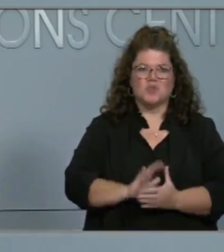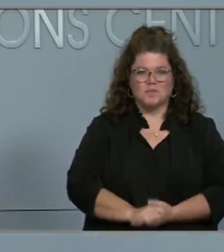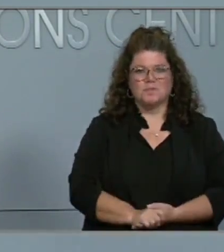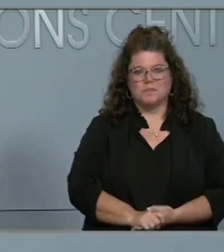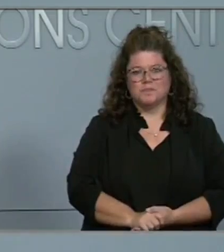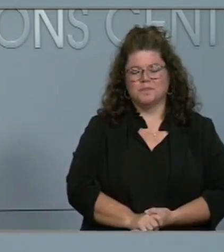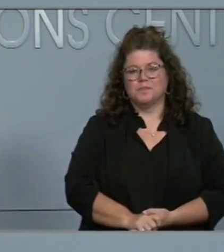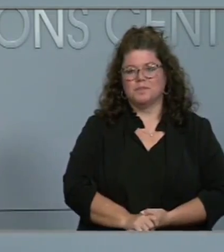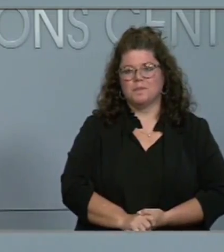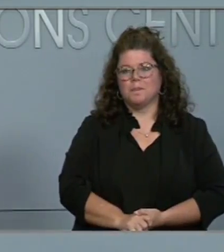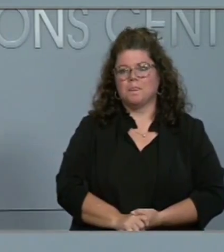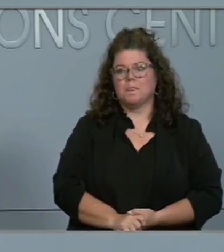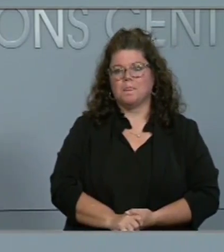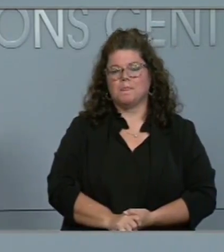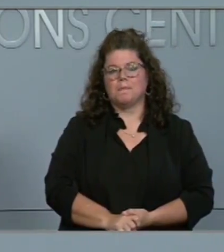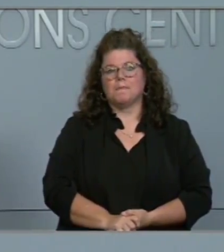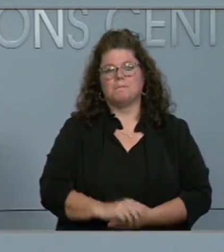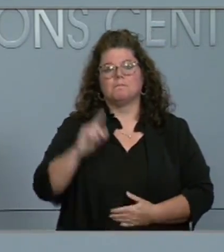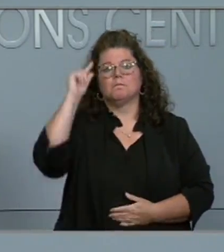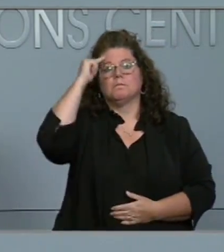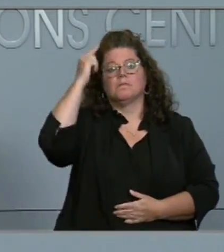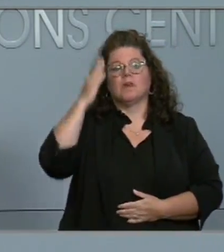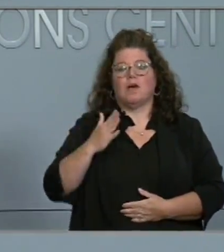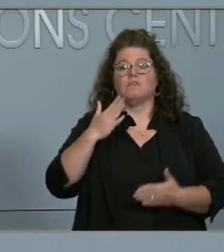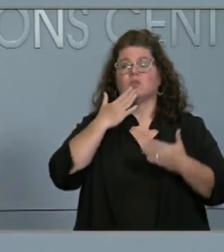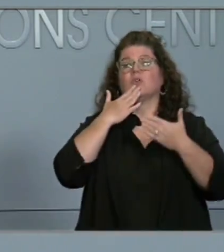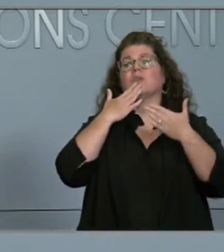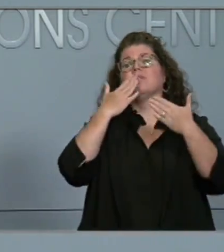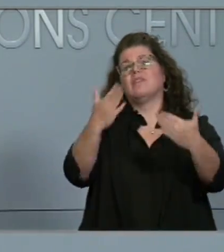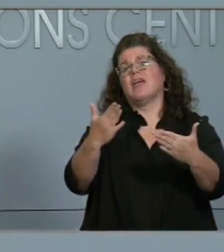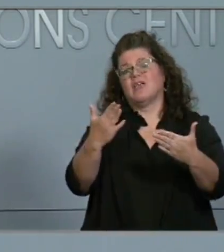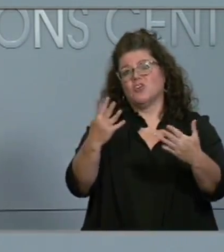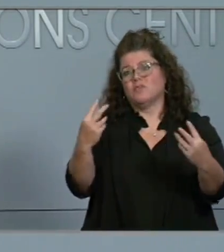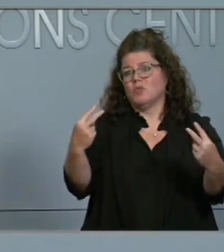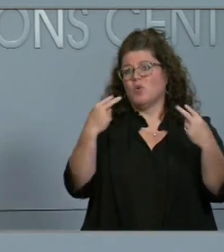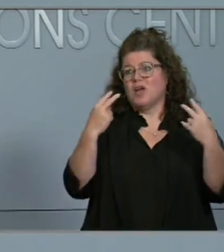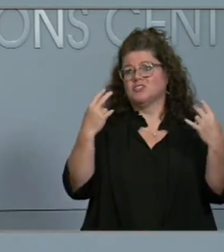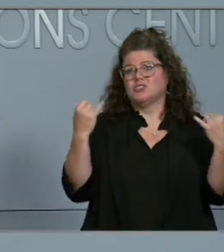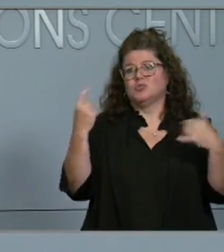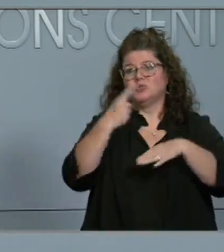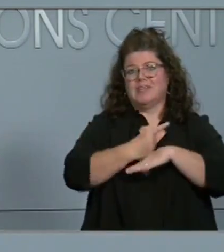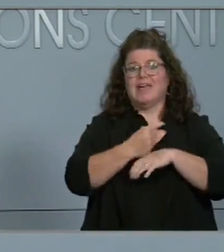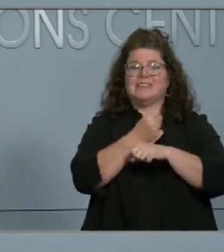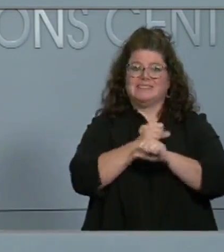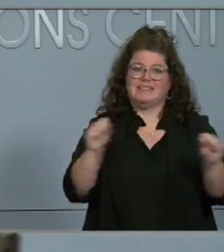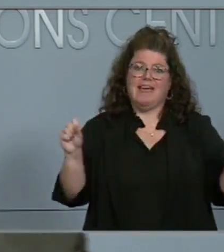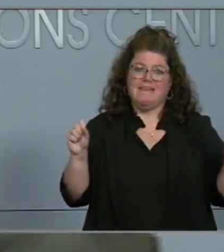Thank you. Thank you, everybody, for being with us today. Stay safe out there.